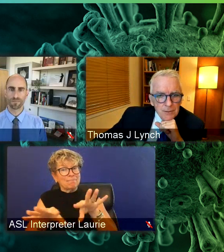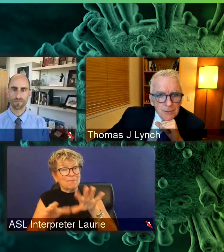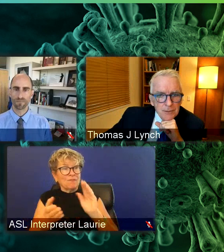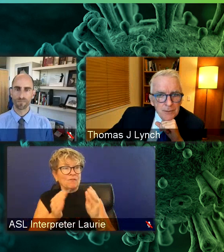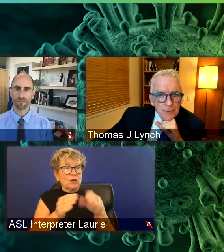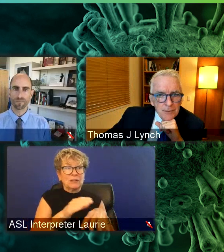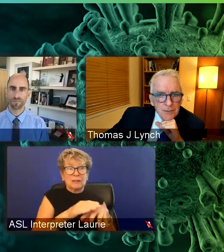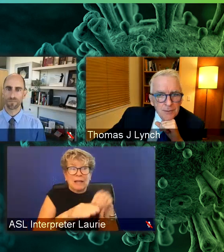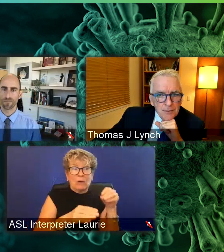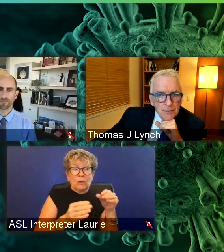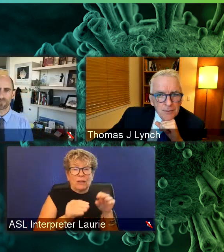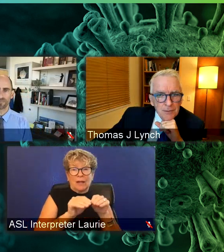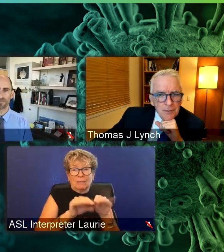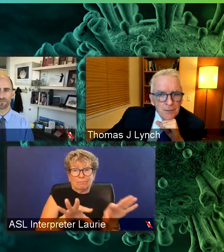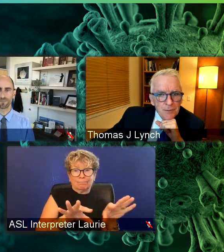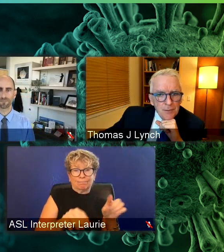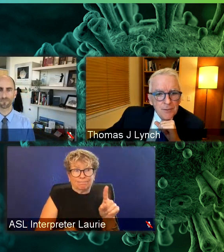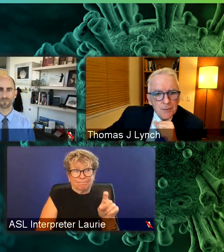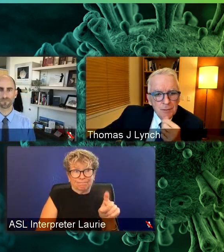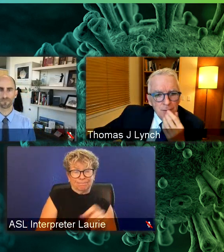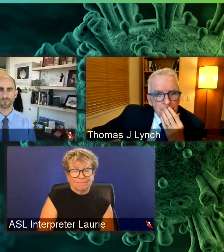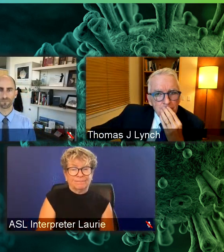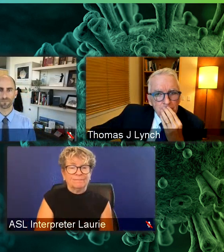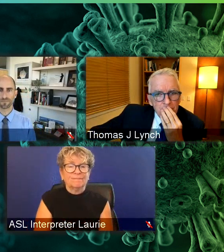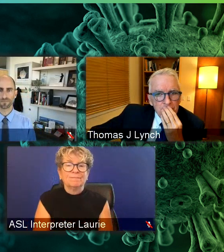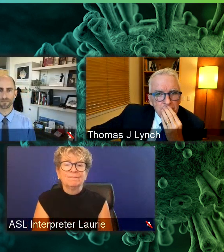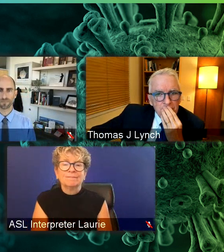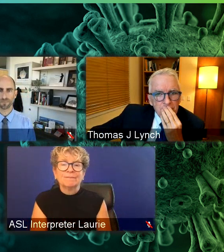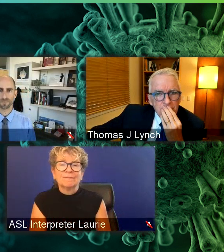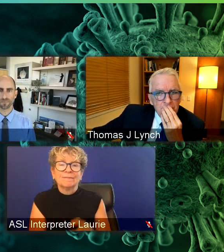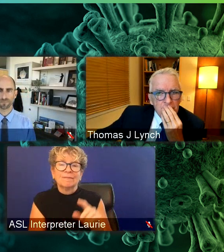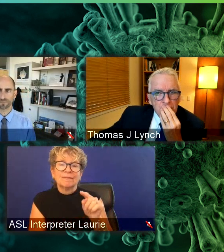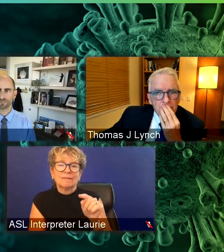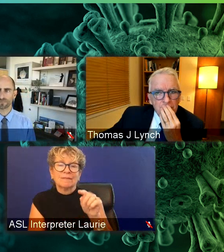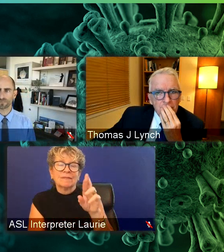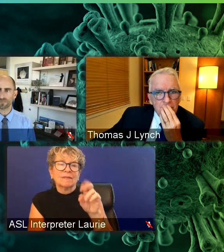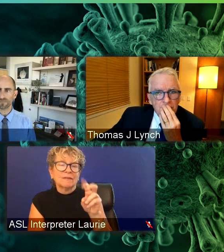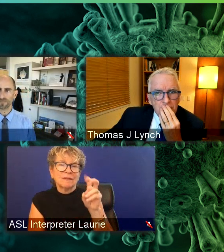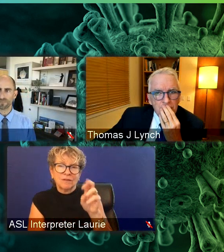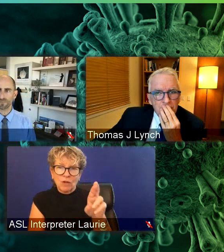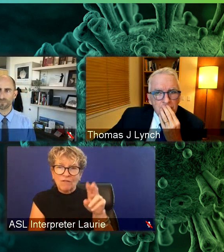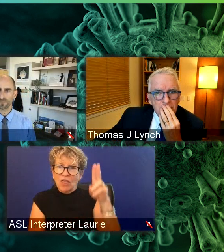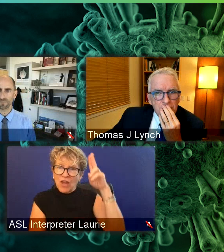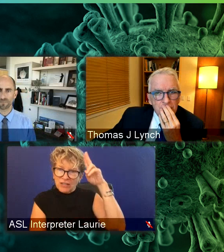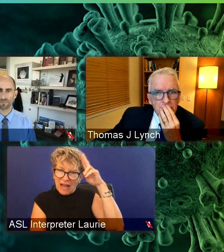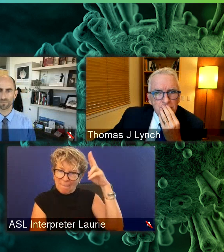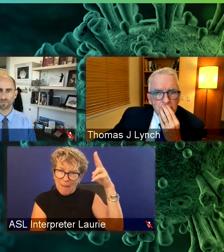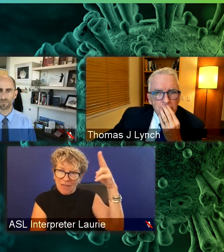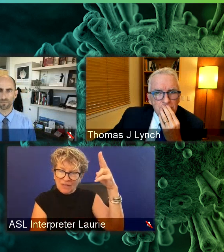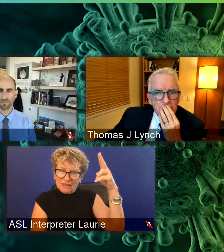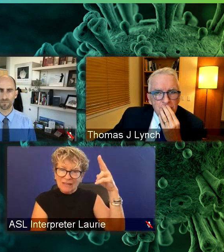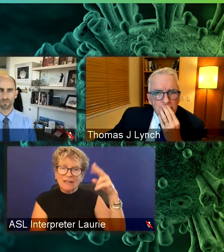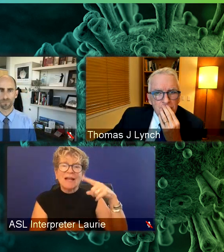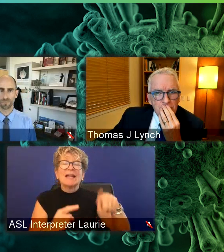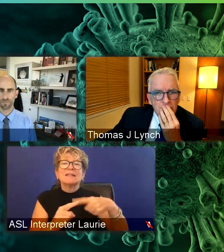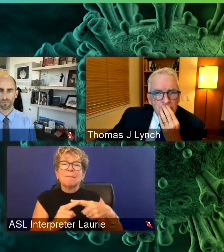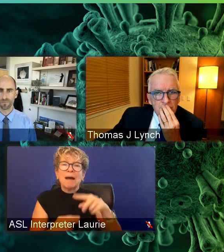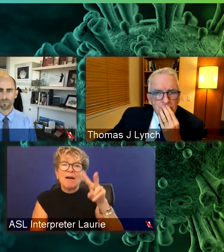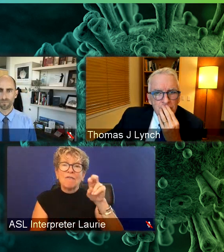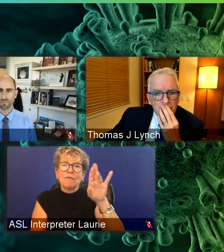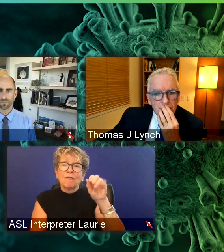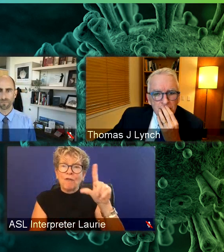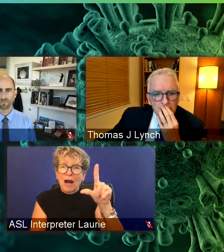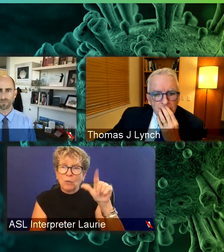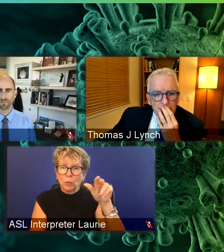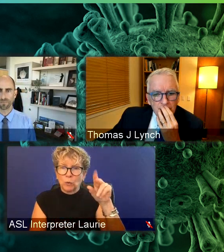So the hypothesis that I think is pretty strong is that it's all about viral load. It's not